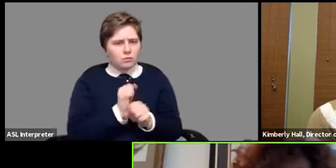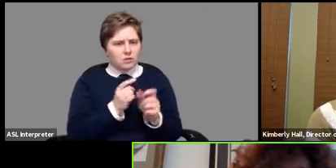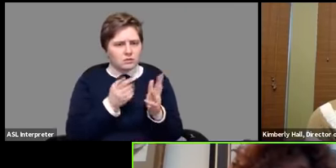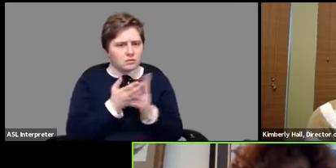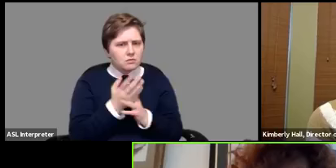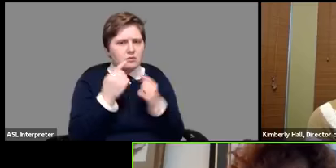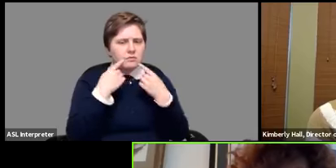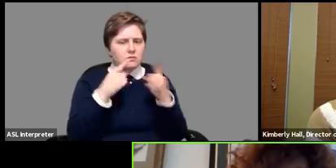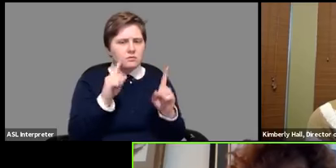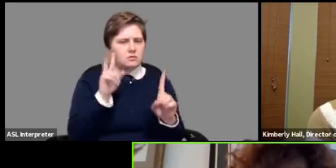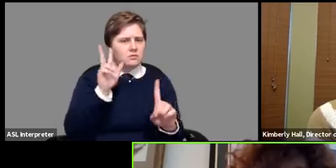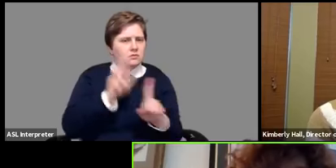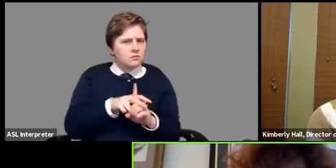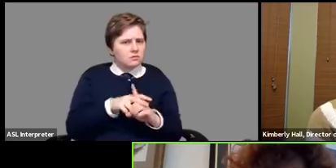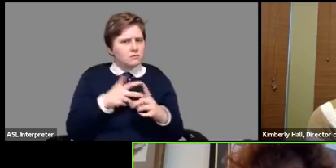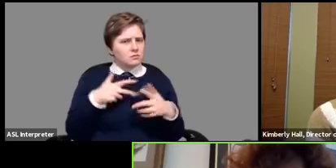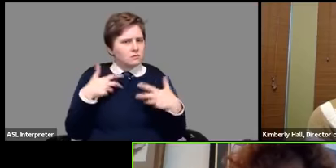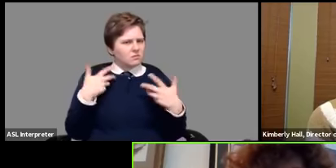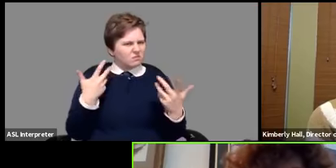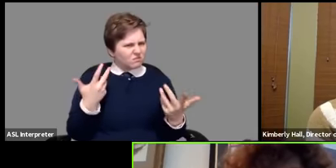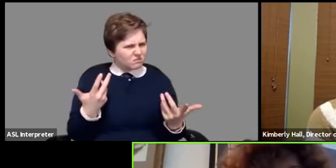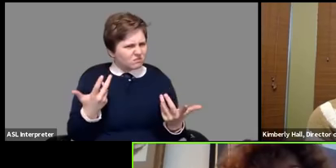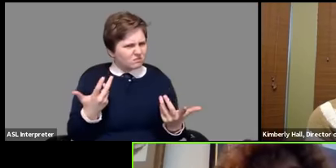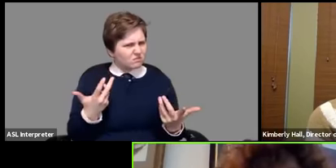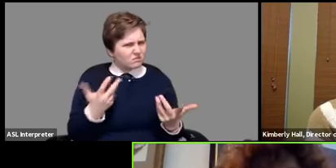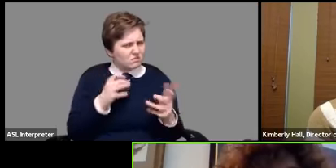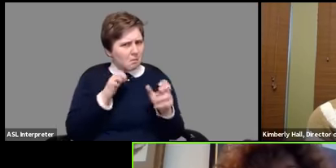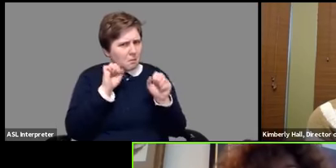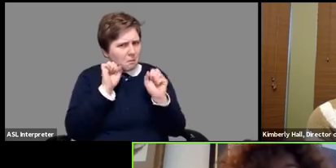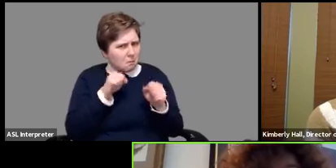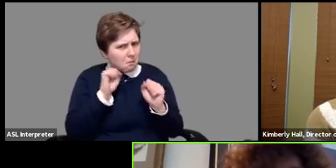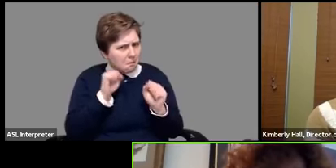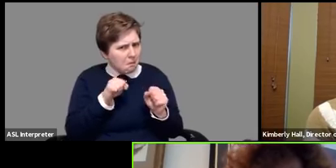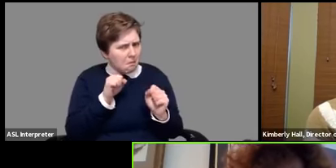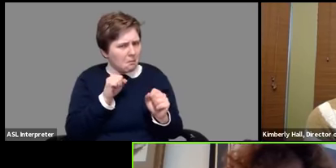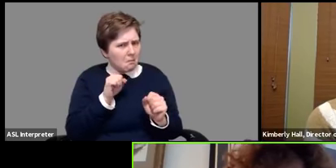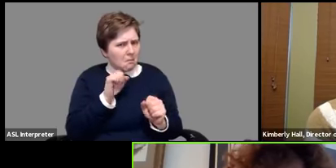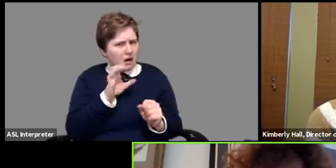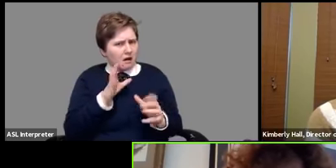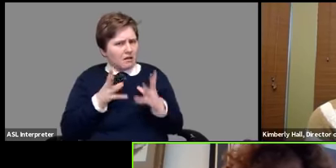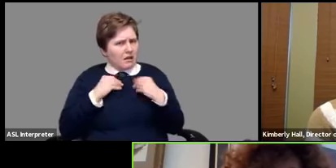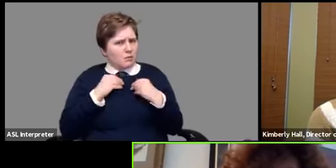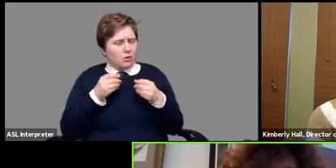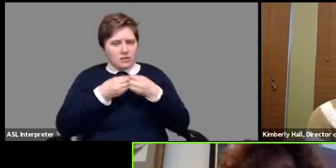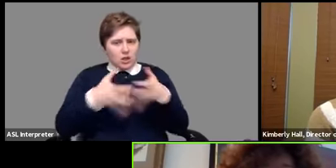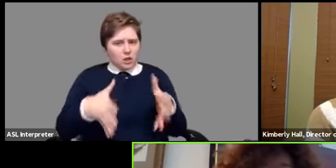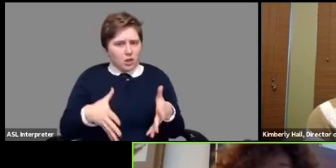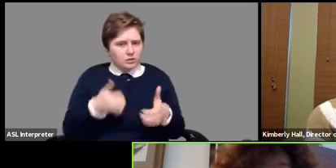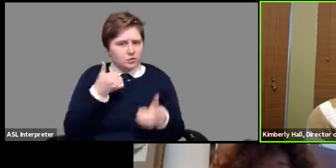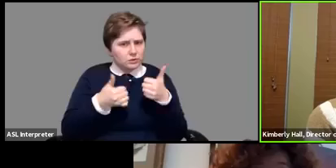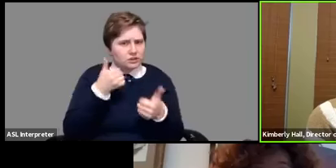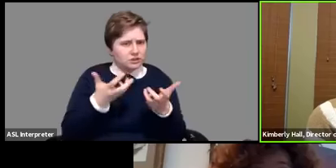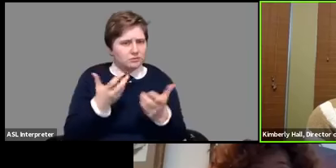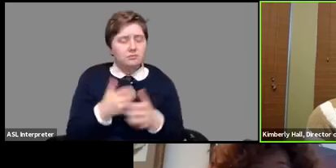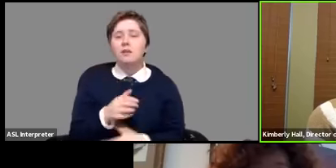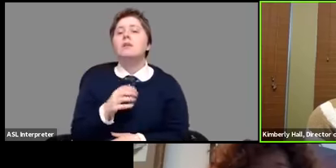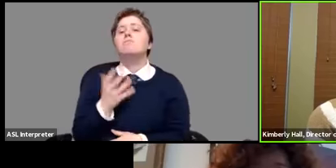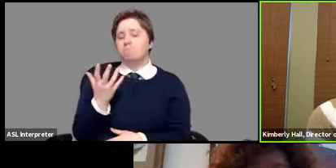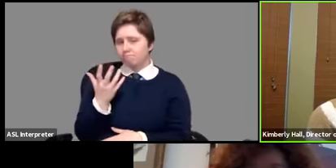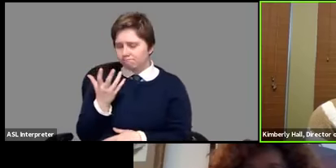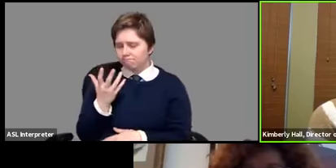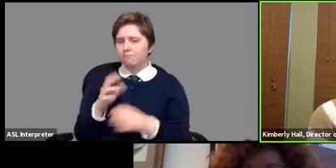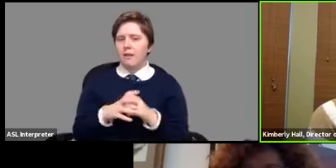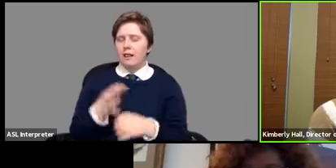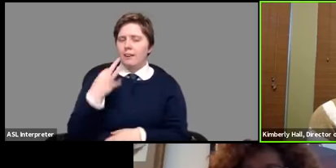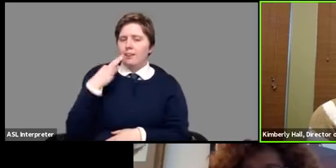to submit your claim is it is it possible to claim those weeks or are those weeks lost yes so the